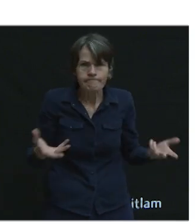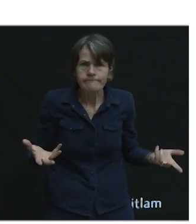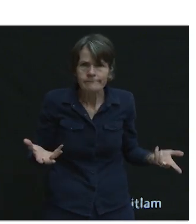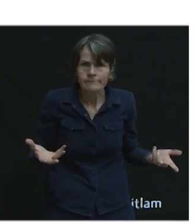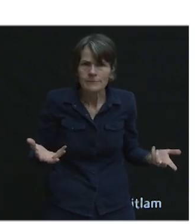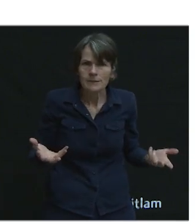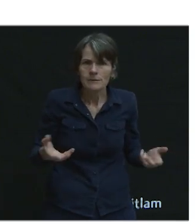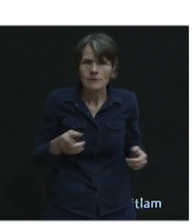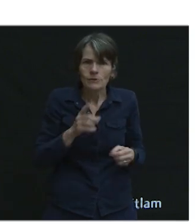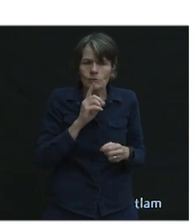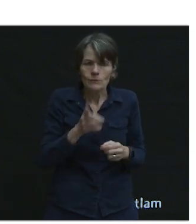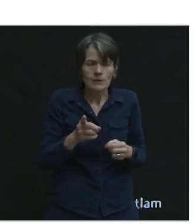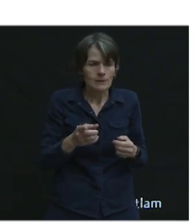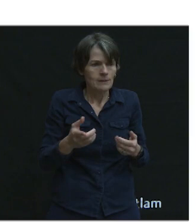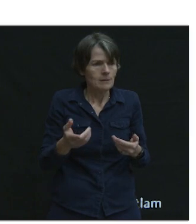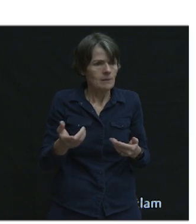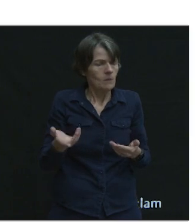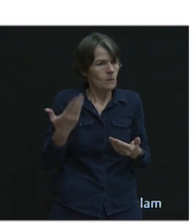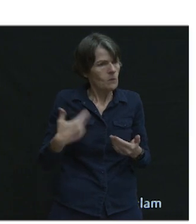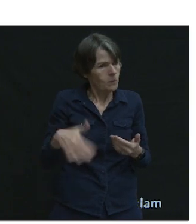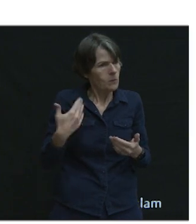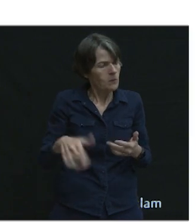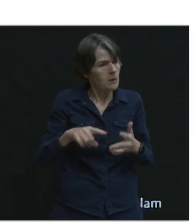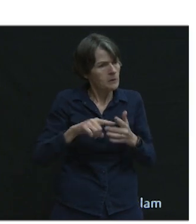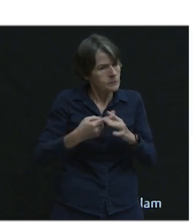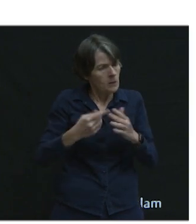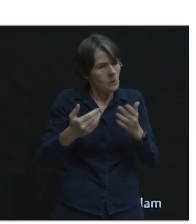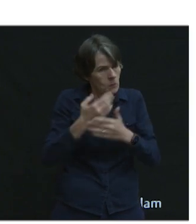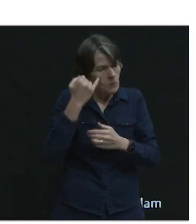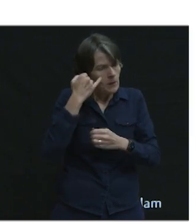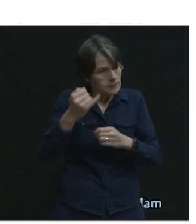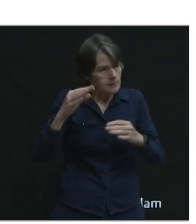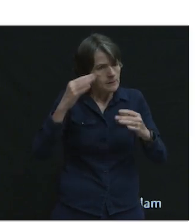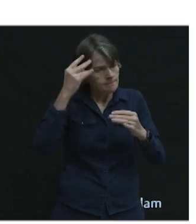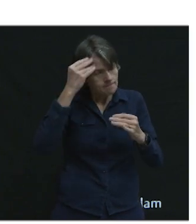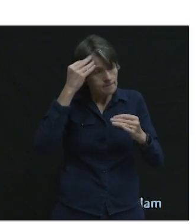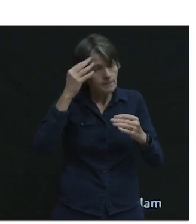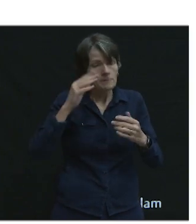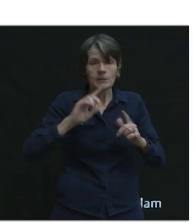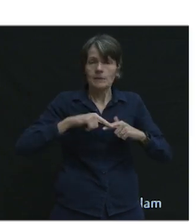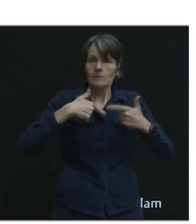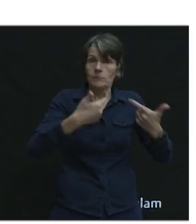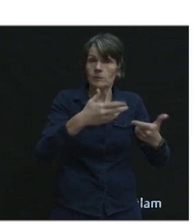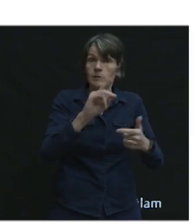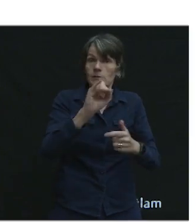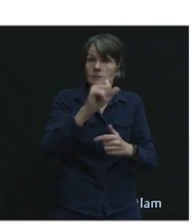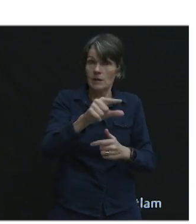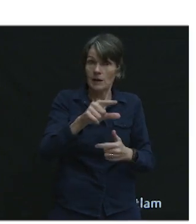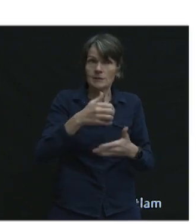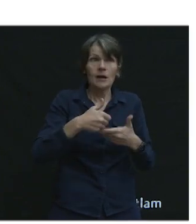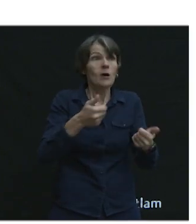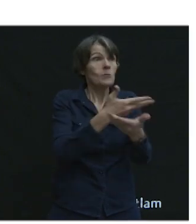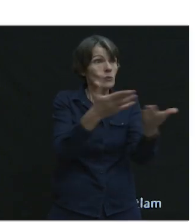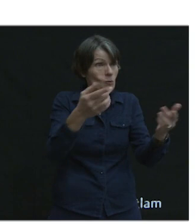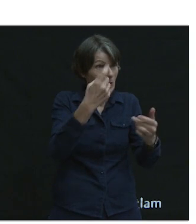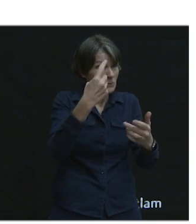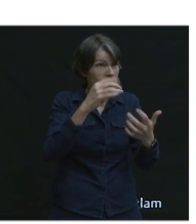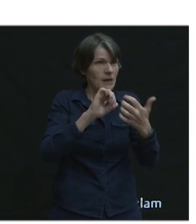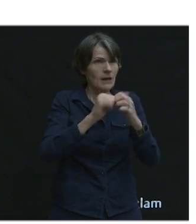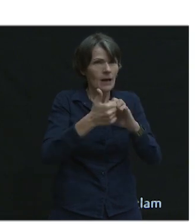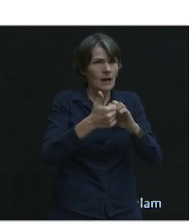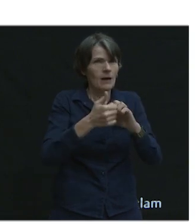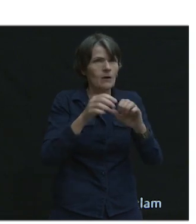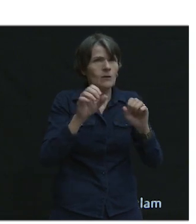really, you know, seeded a bunch of different thoughts. But with that, I'm going to pass it over to Doug to help you best understand how you can stay